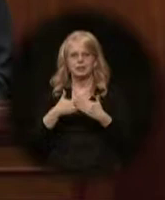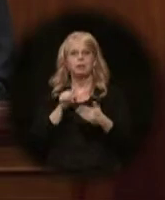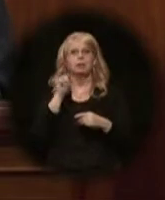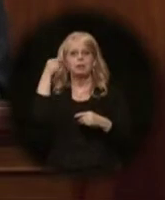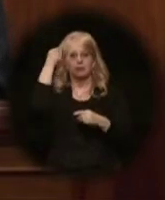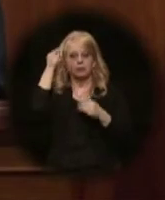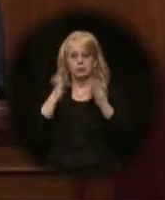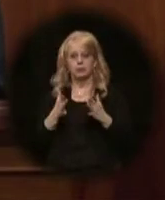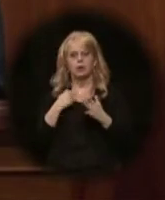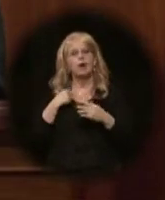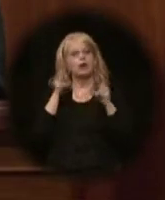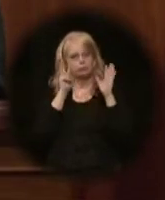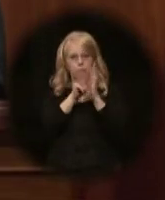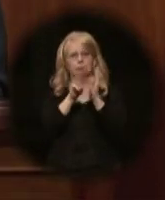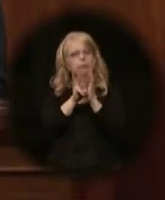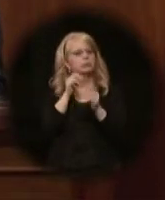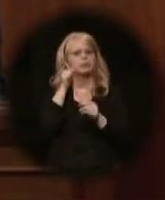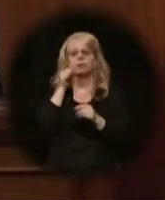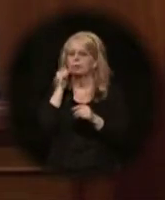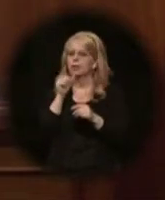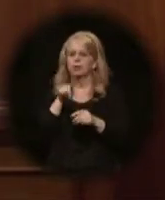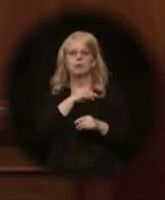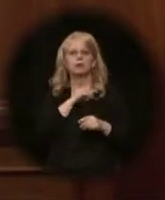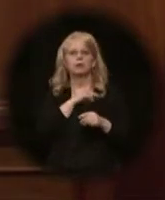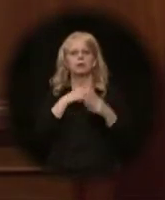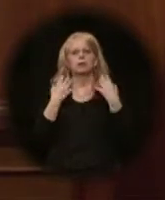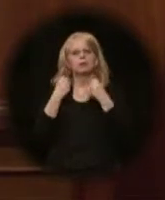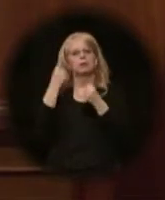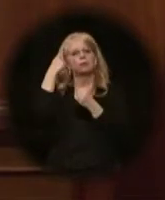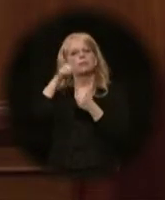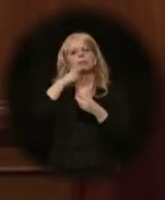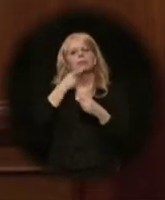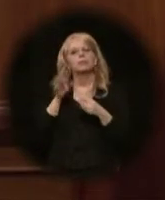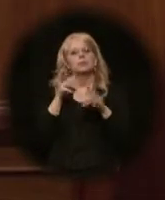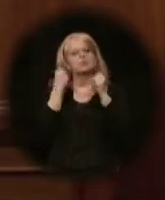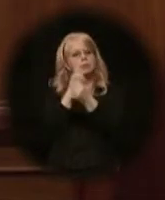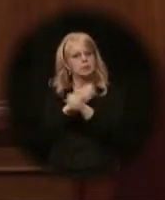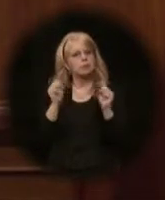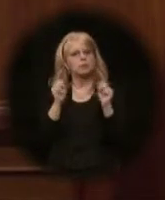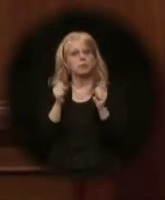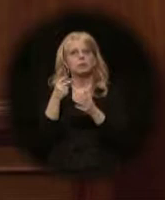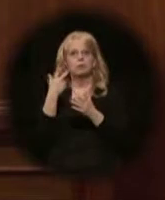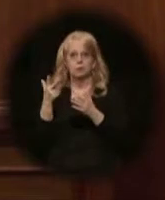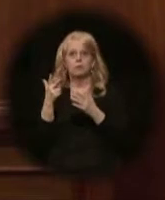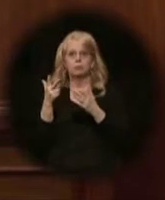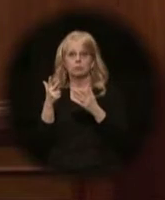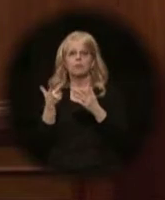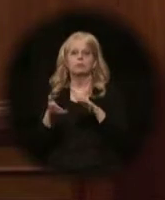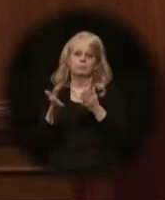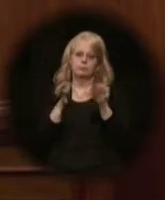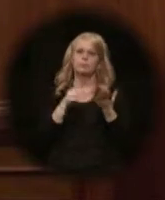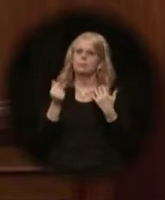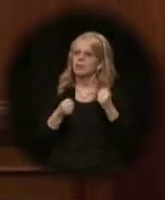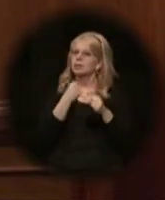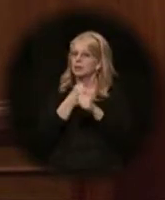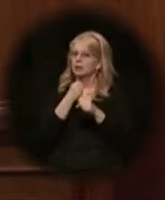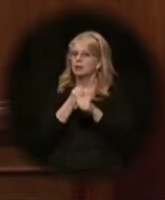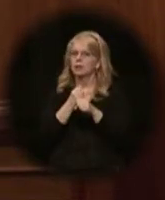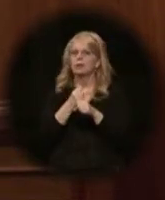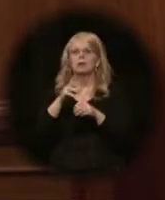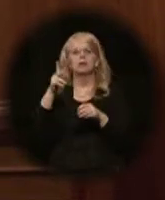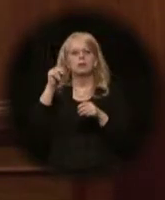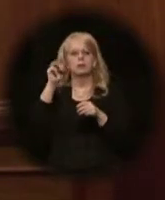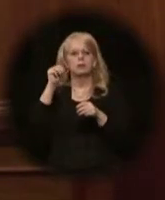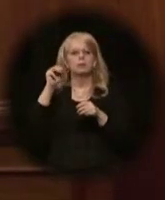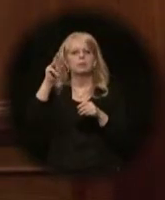I witness these qualities every day. The courage of our public safety community, three of whom we lost this year. VPSO Tom